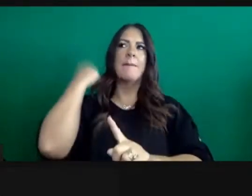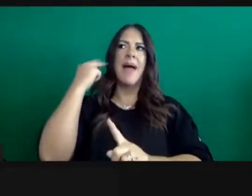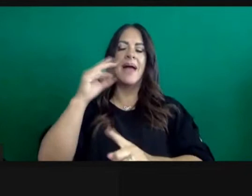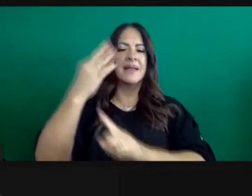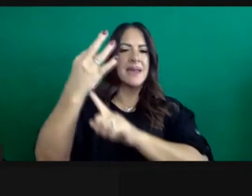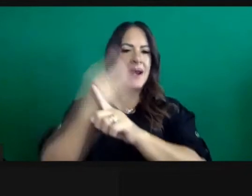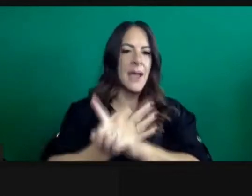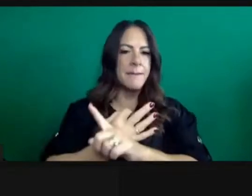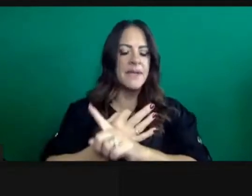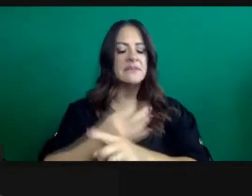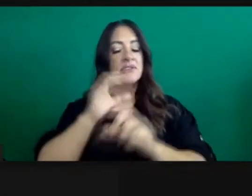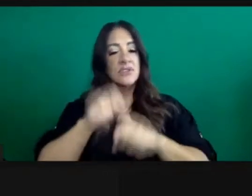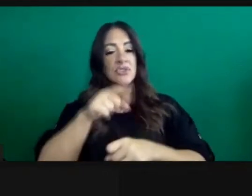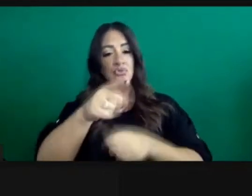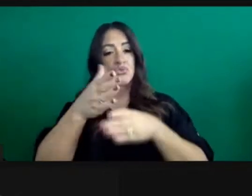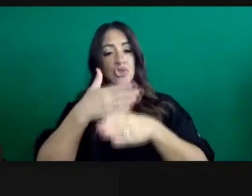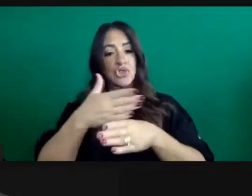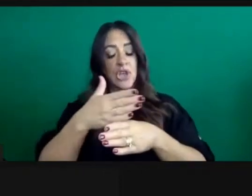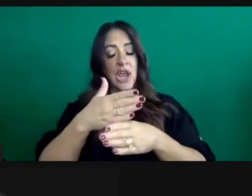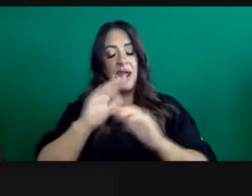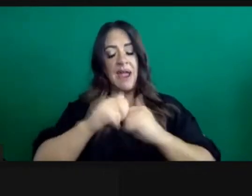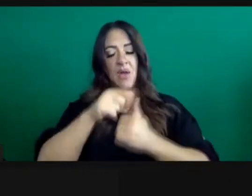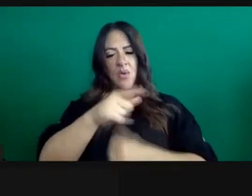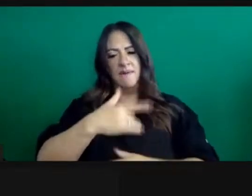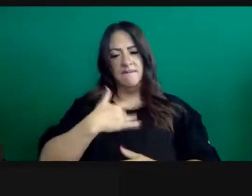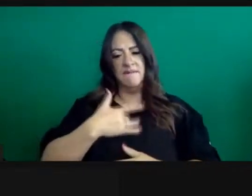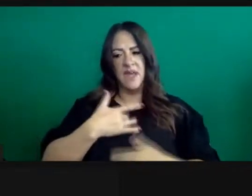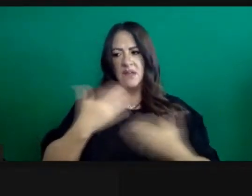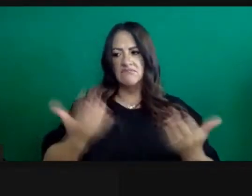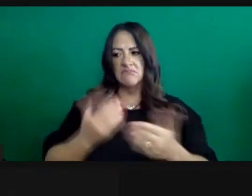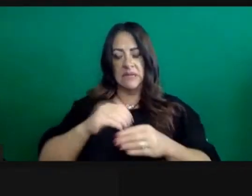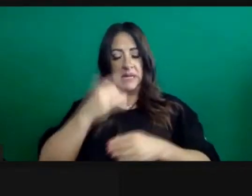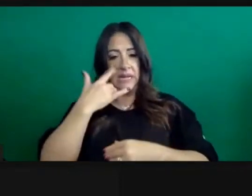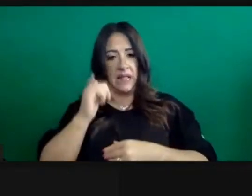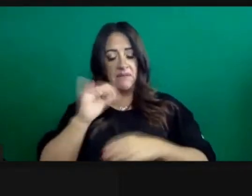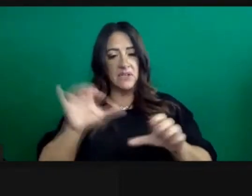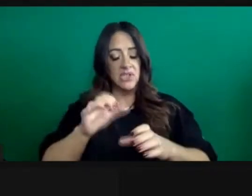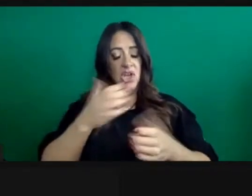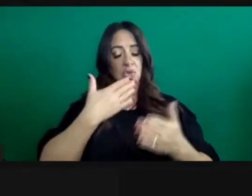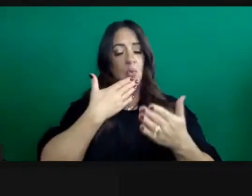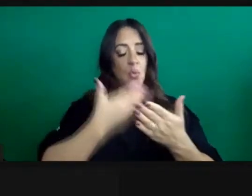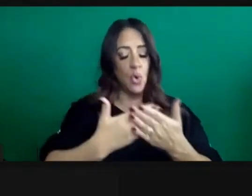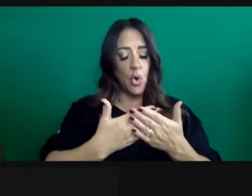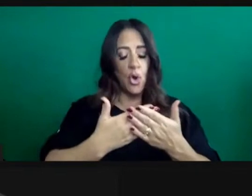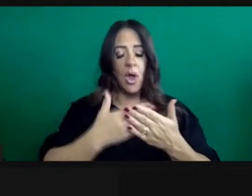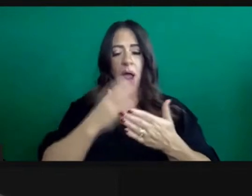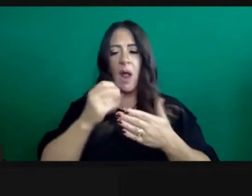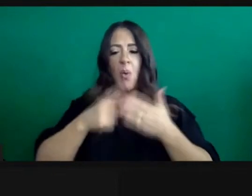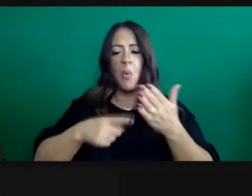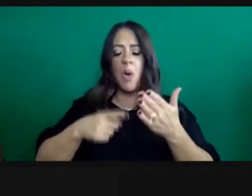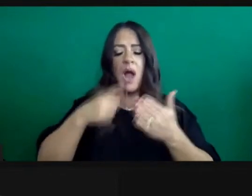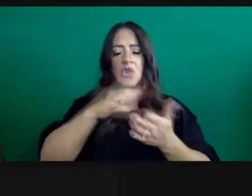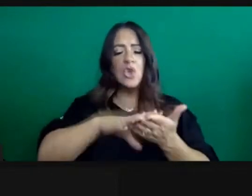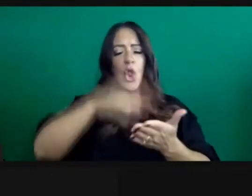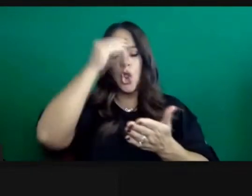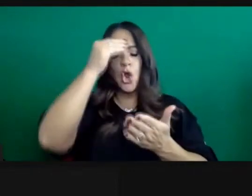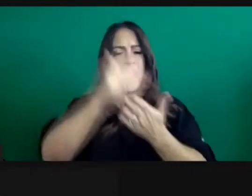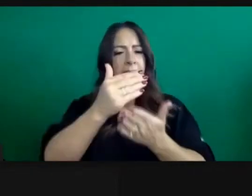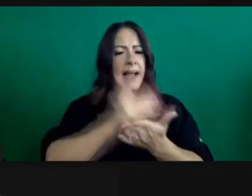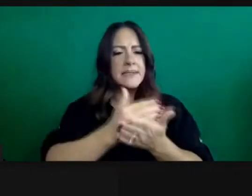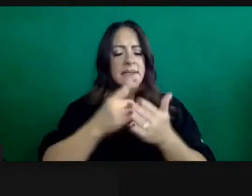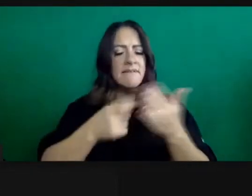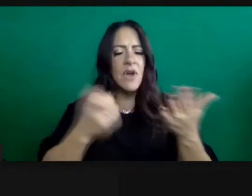could share what you feel California has done really well and maybe what lessons the state has learned during this pandemic